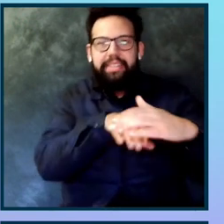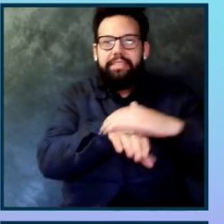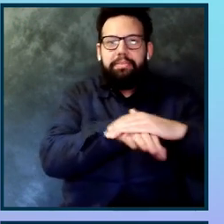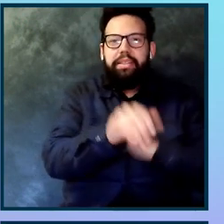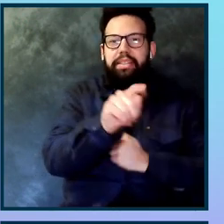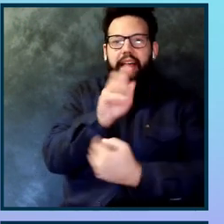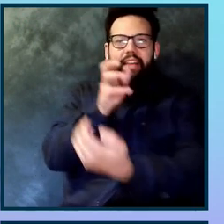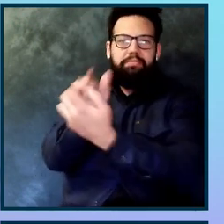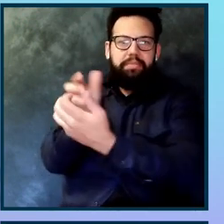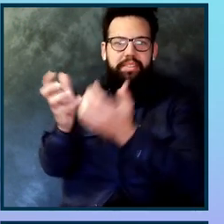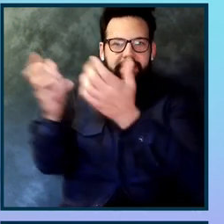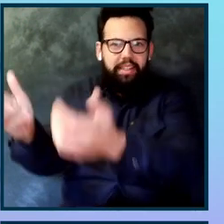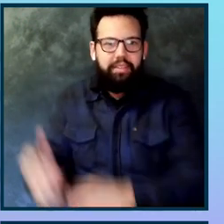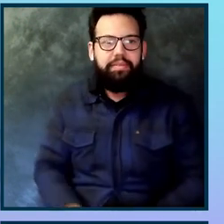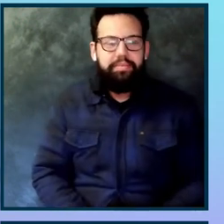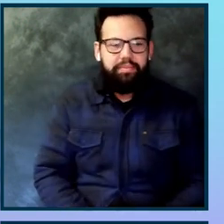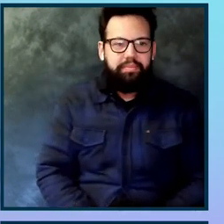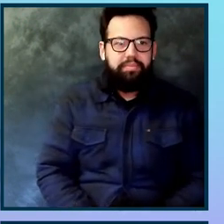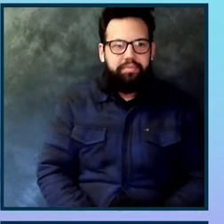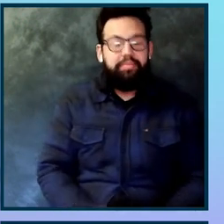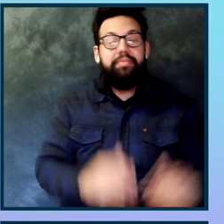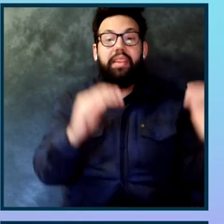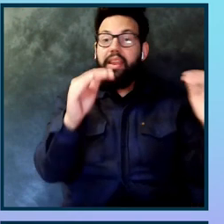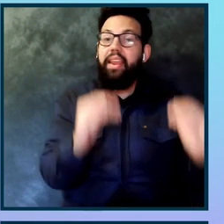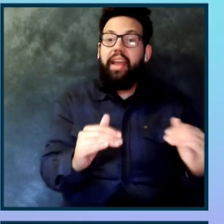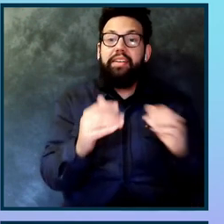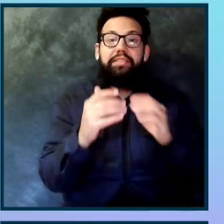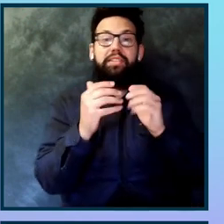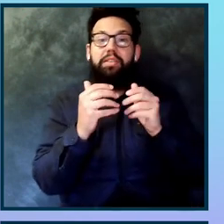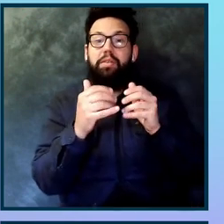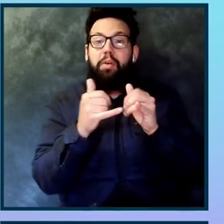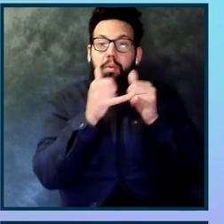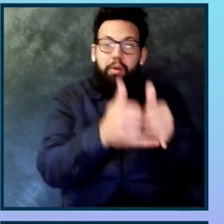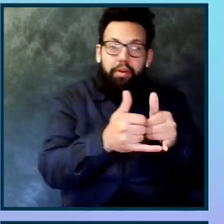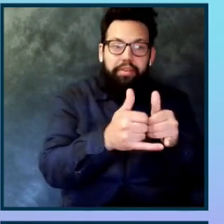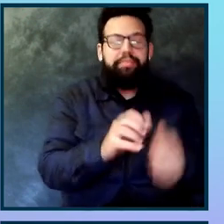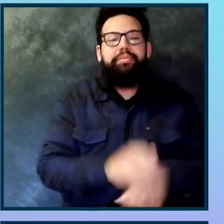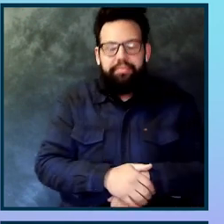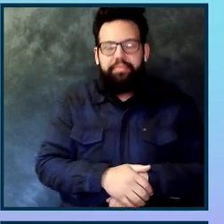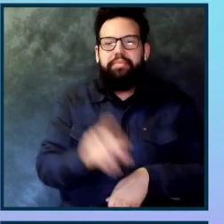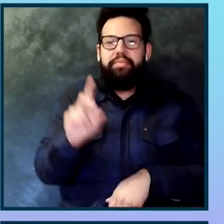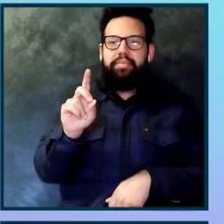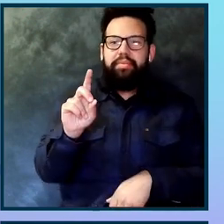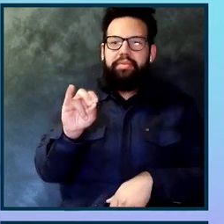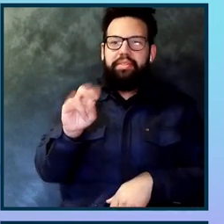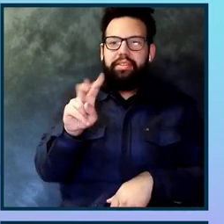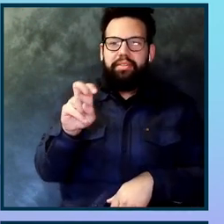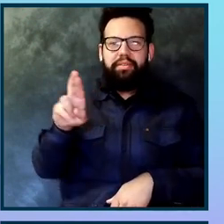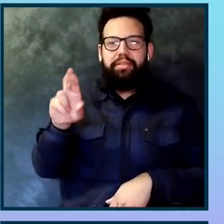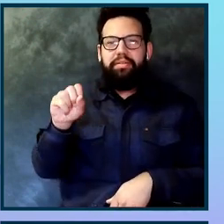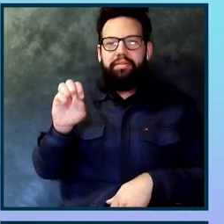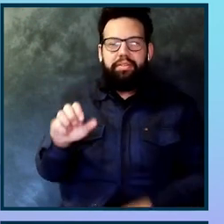The next award is the Diverse Adoption Award, which is awarded to organizations